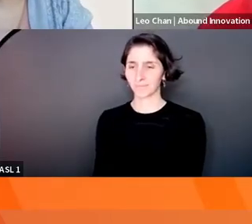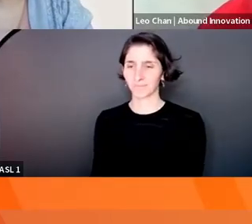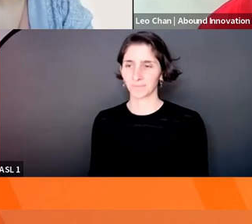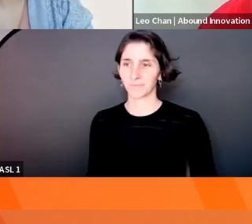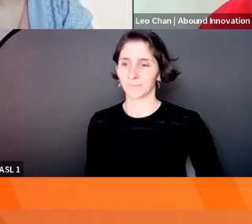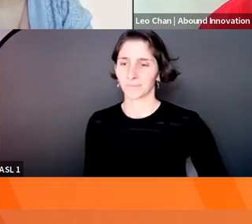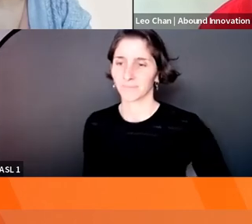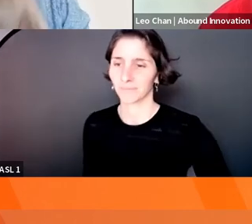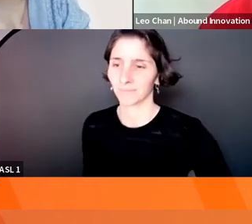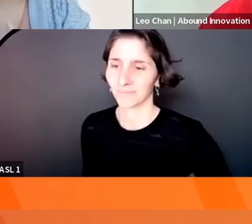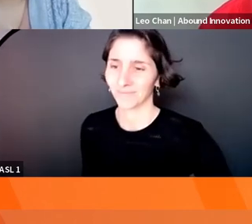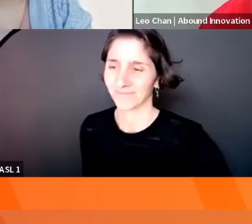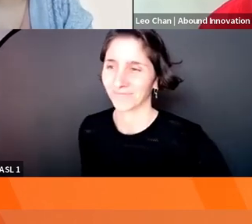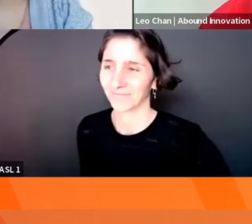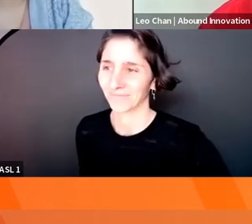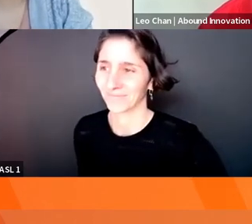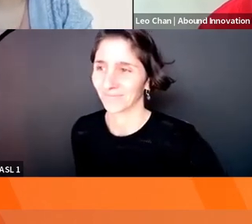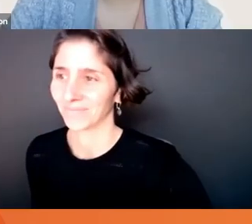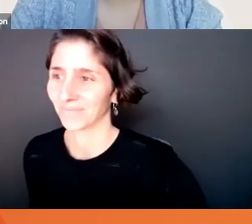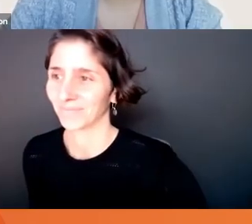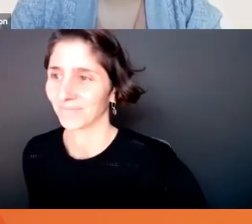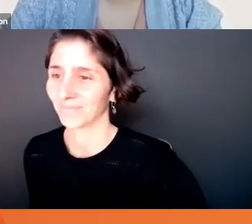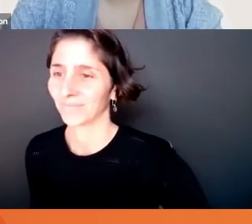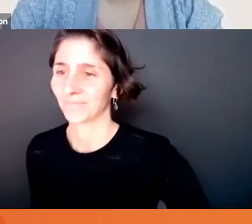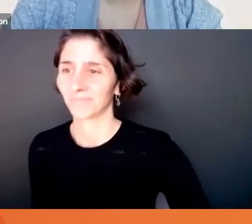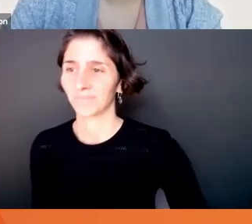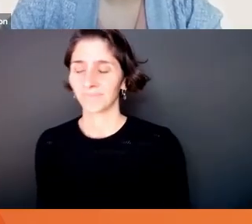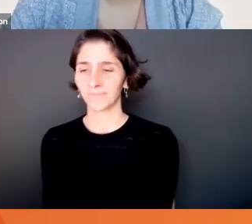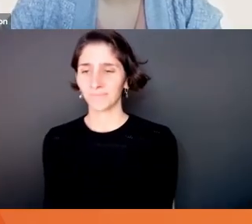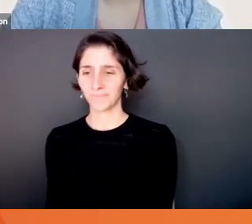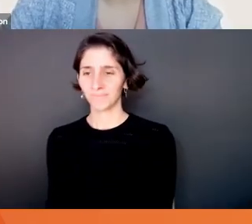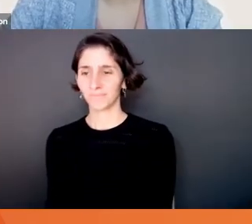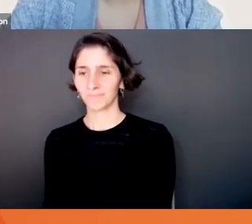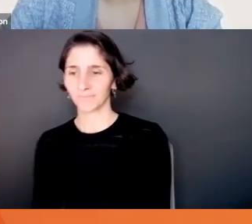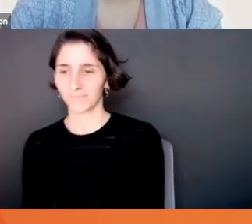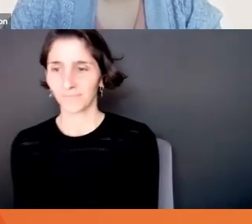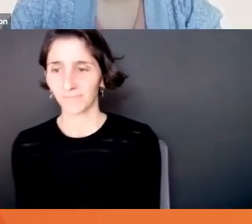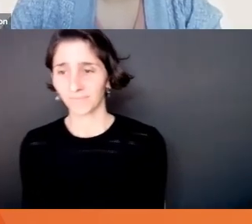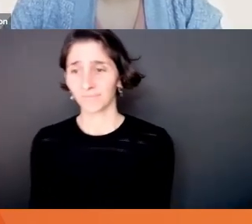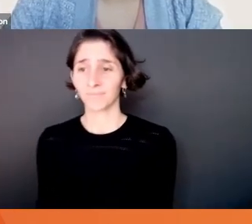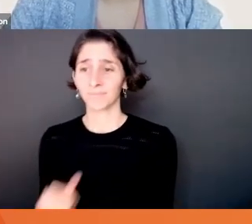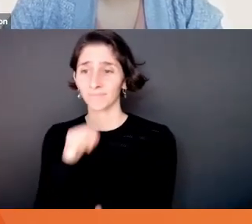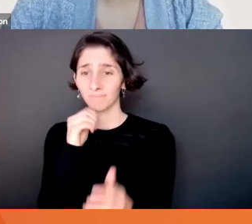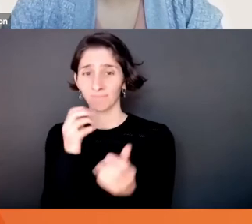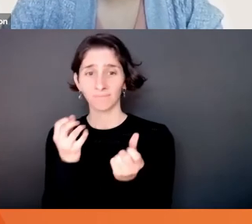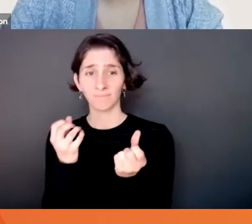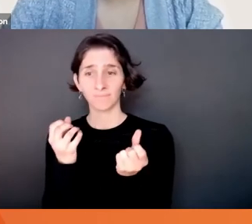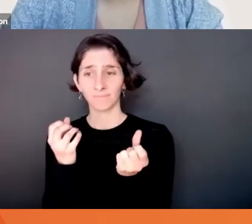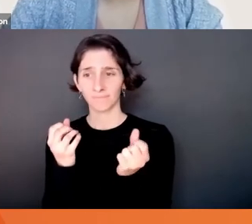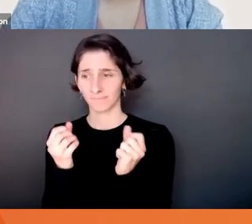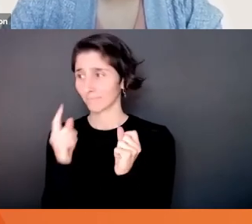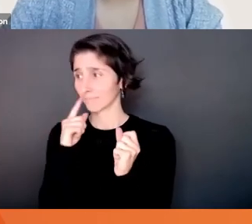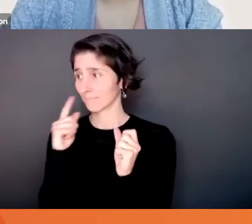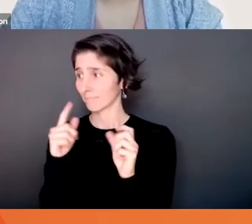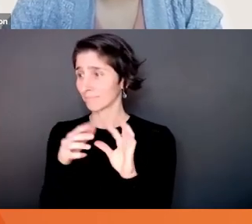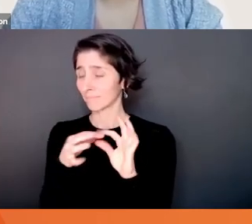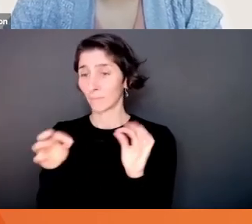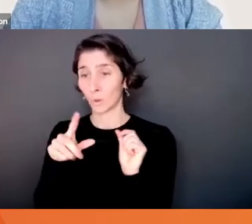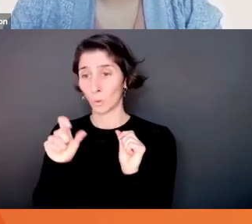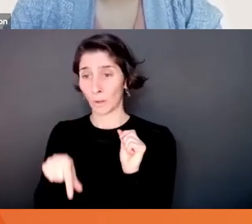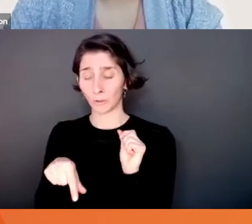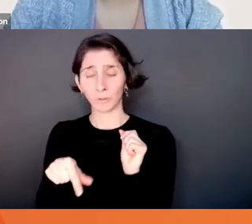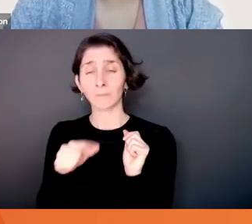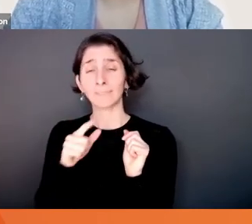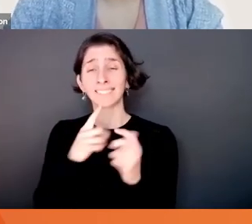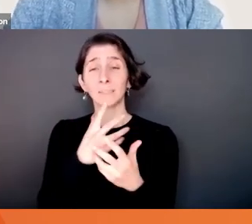a here, uh, there's a little context before the question. So, um, not a lot of safety in this person's workplace. They ask